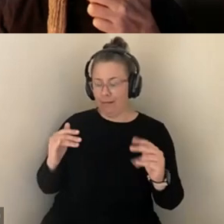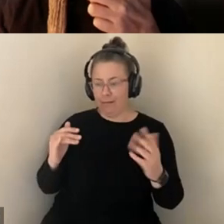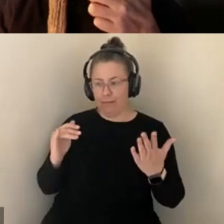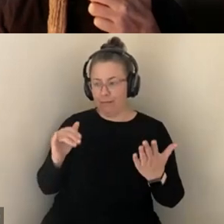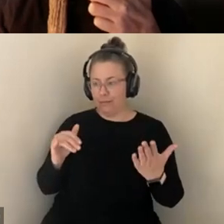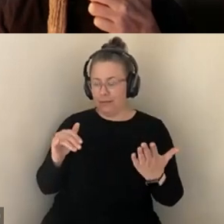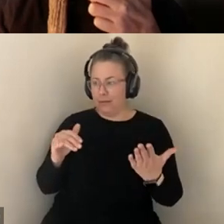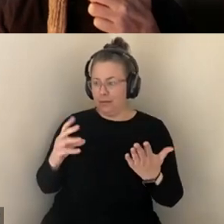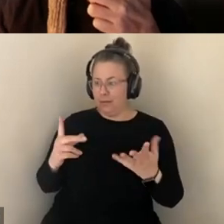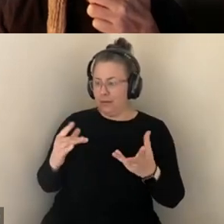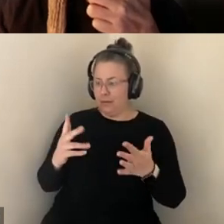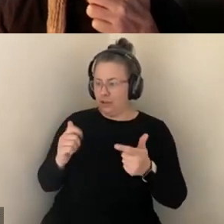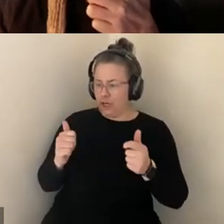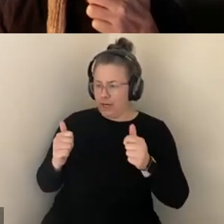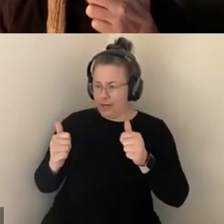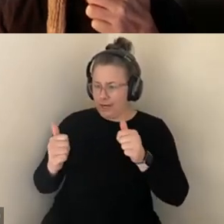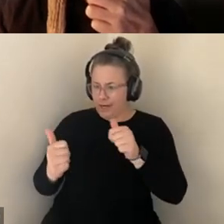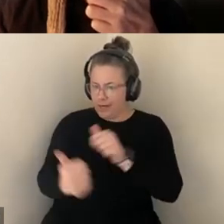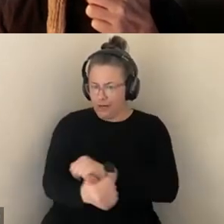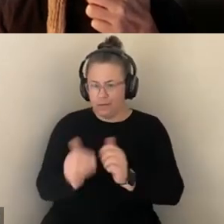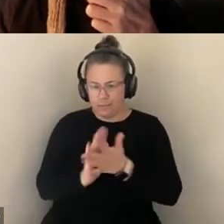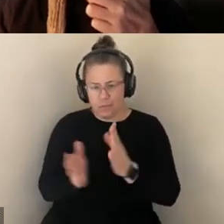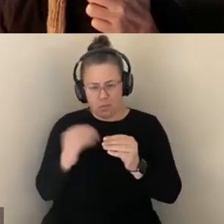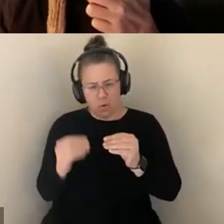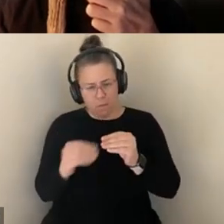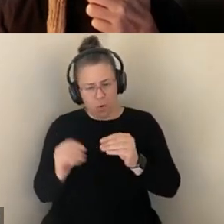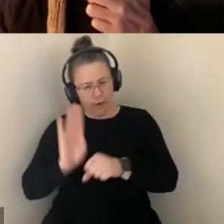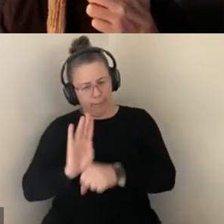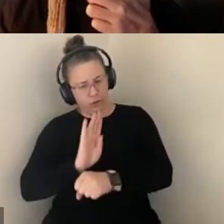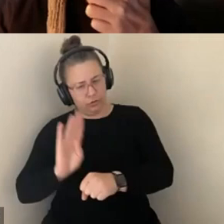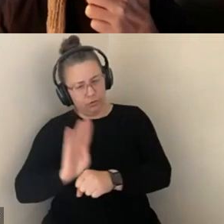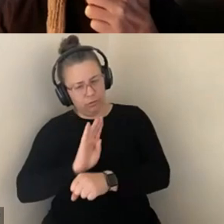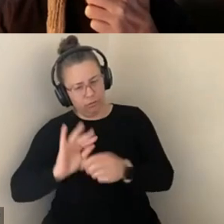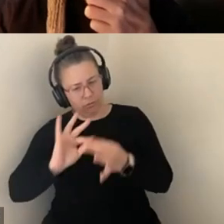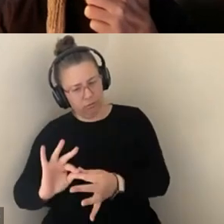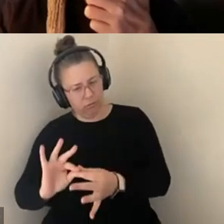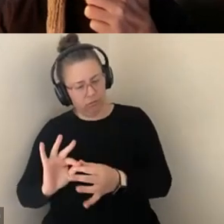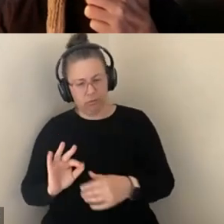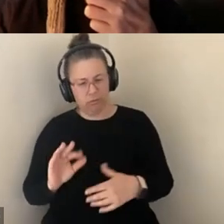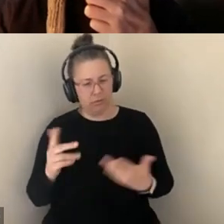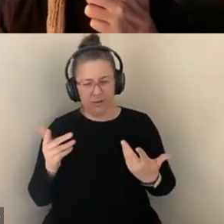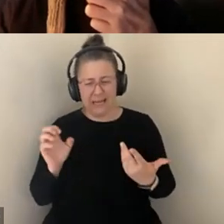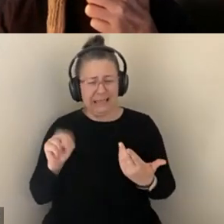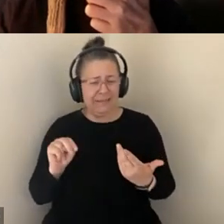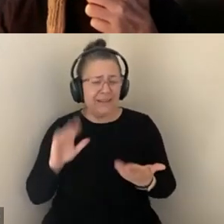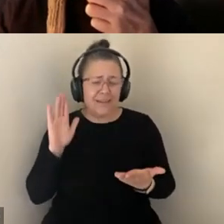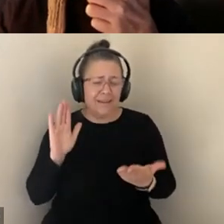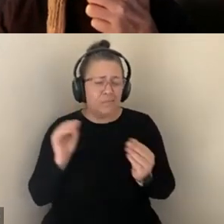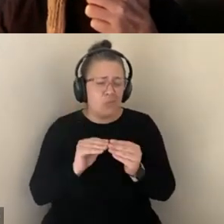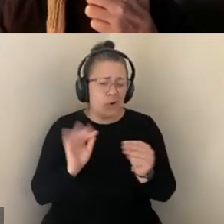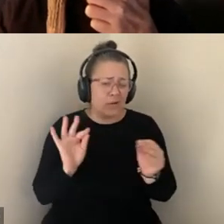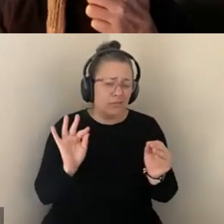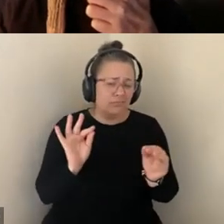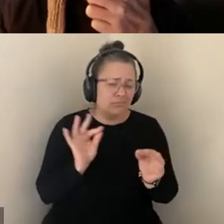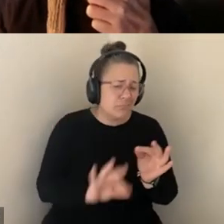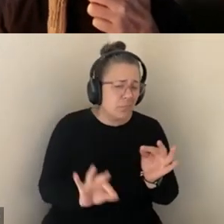THAT EVEN IN LESS LOADED AREAS WHERE, YOU KNOW, CERTAIN GENES ARE BETTER FOR MANAGING CANCER RISK AND OTHER ONES